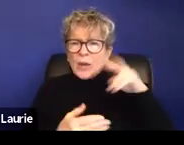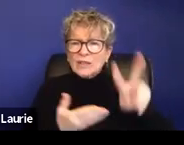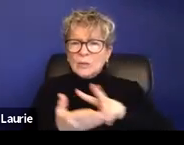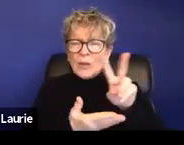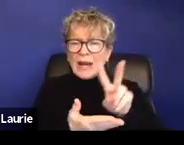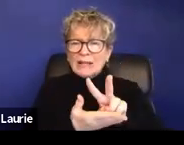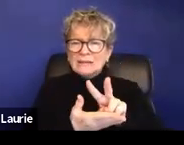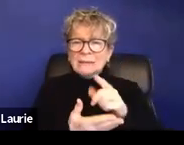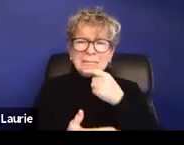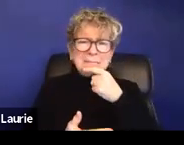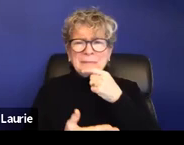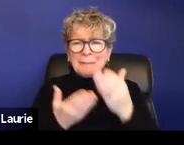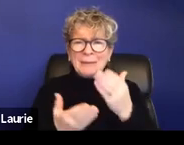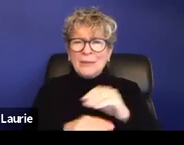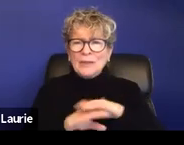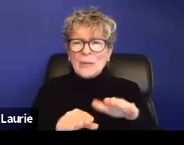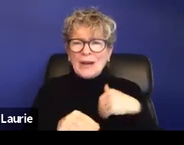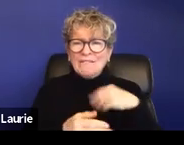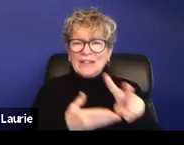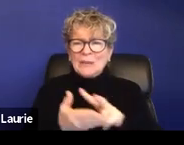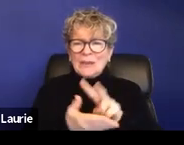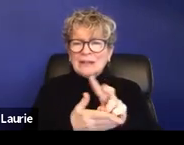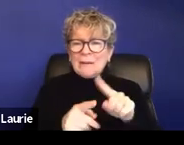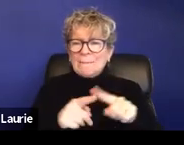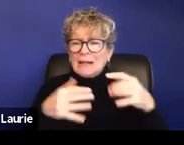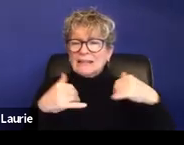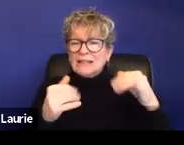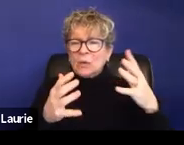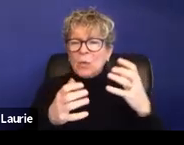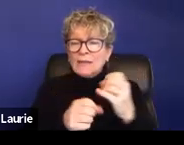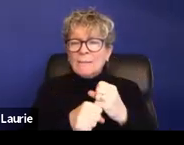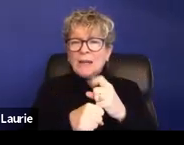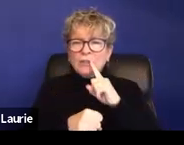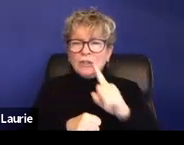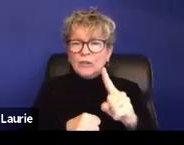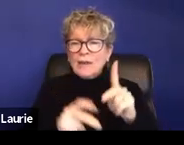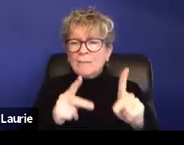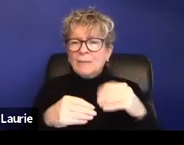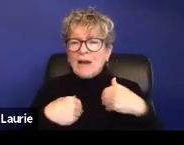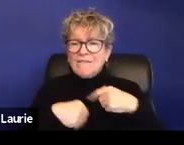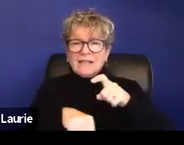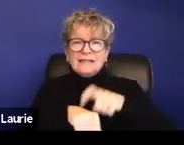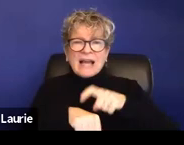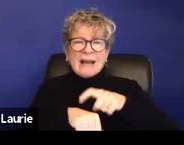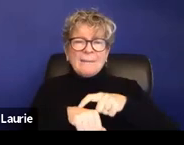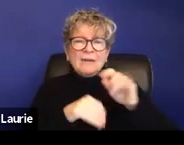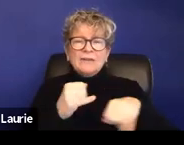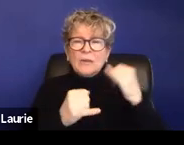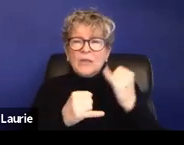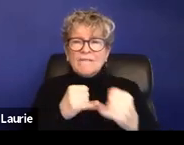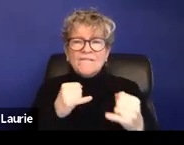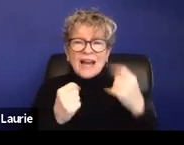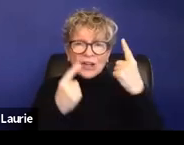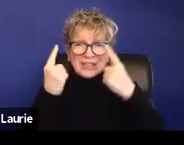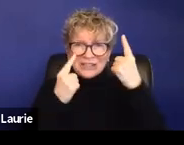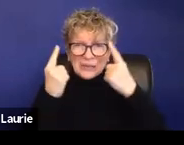maybe we don't. Um, but I do still want to make sure folks have time. Um, so final considerations is,